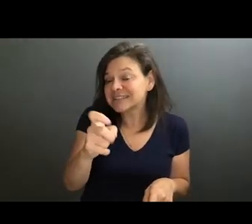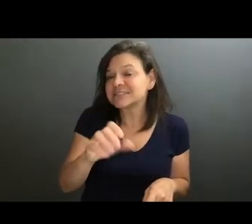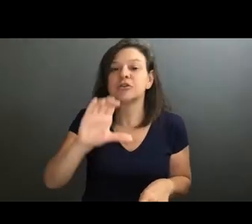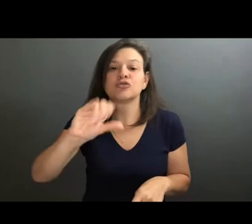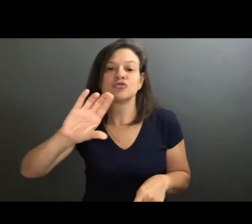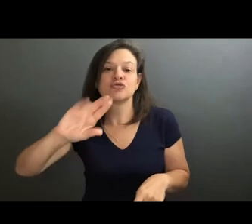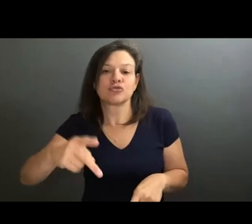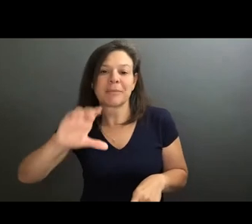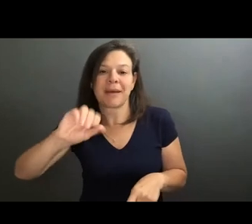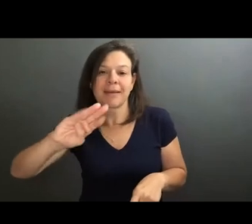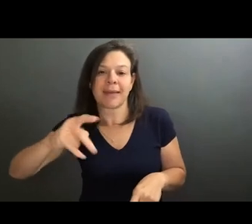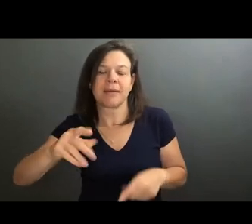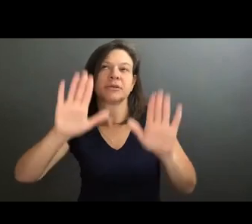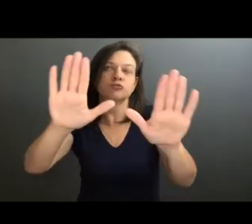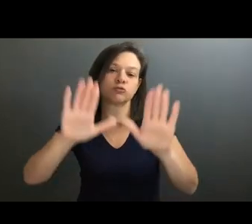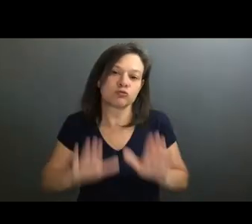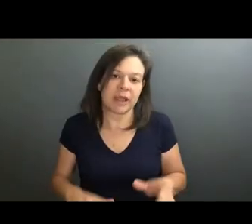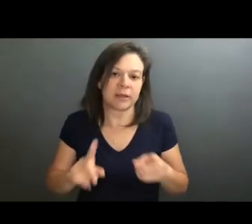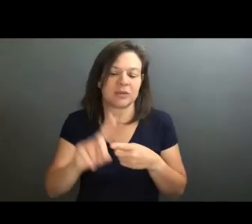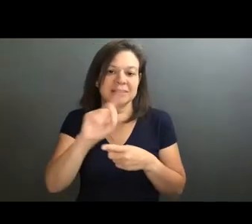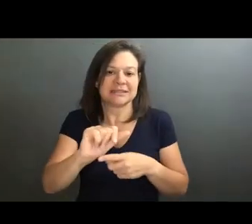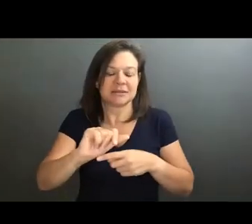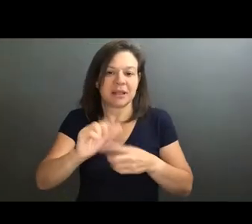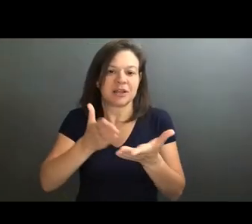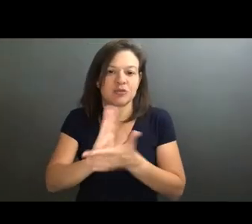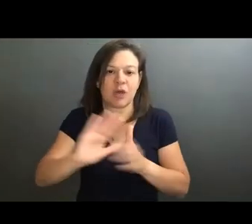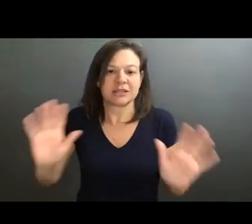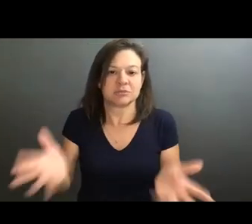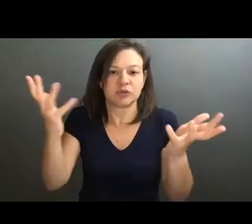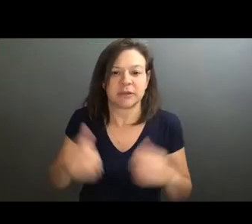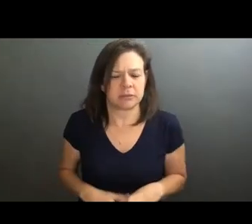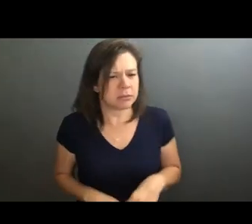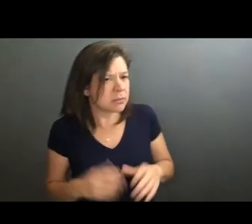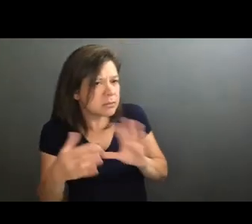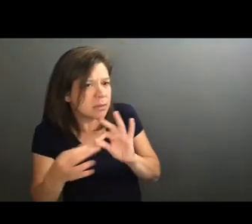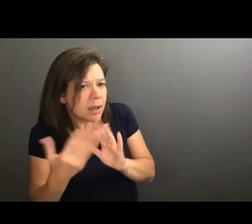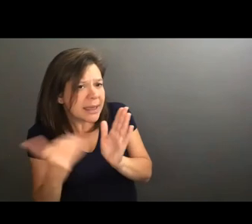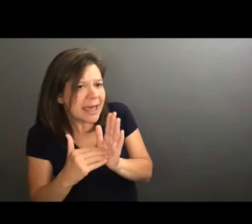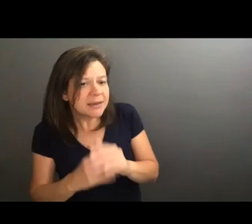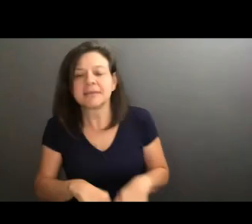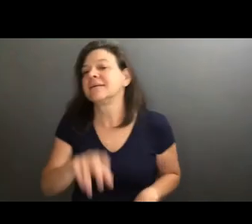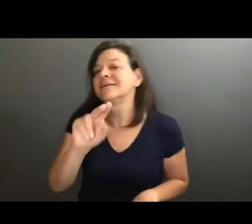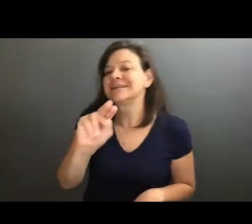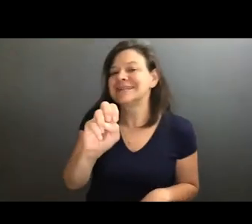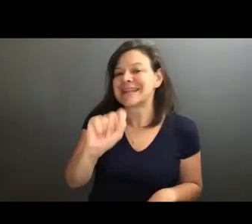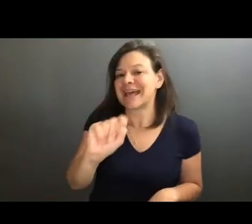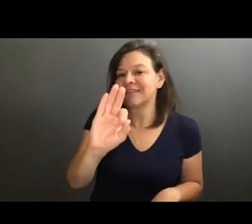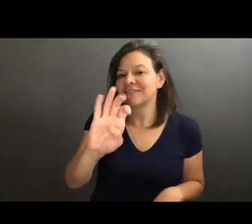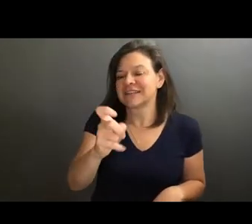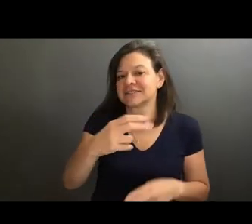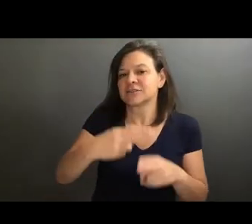really great, I think, primary to the disability rights movement and the history behind it. Could you repeat that? Yeah, on Netflix, it's Crip Camp.